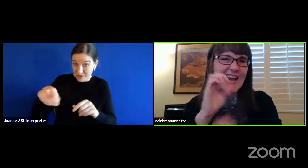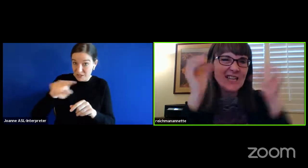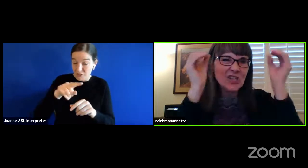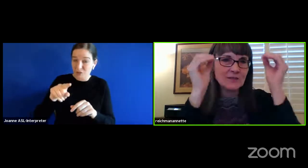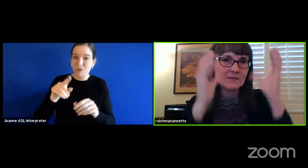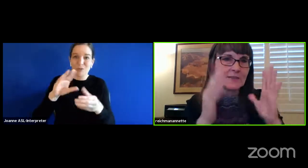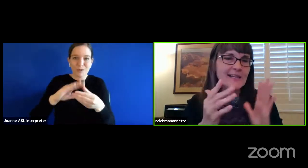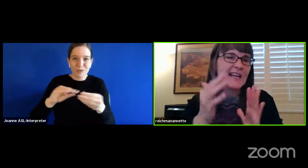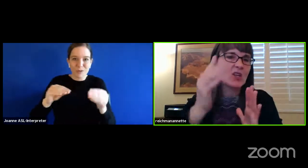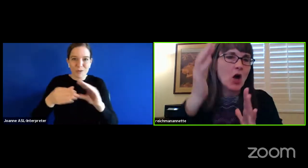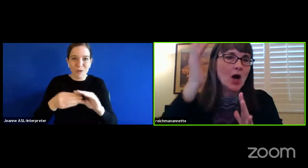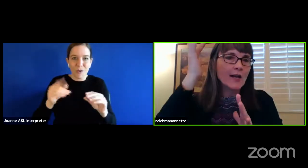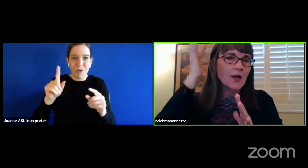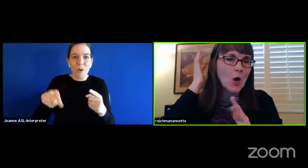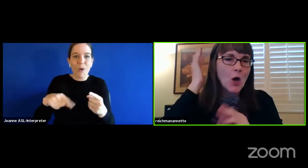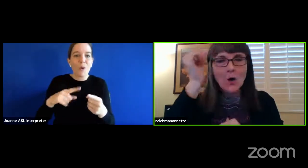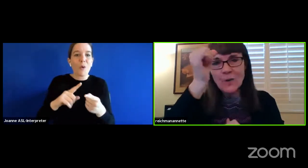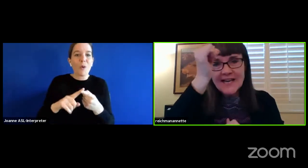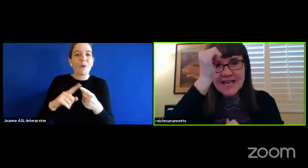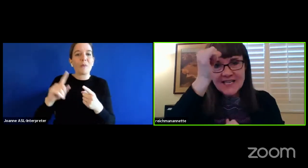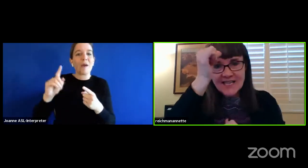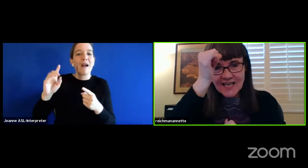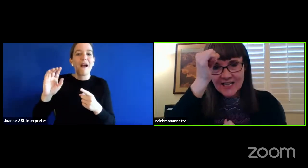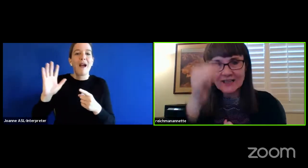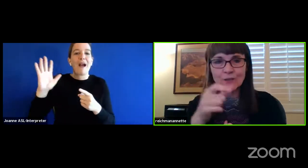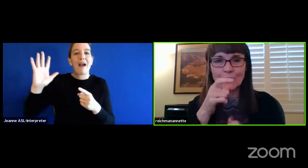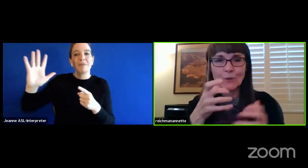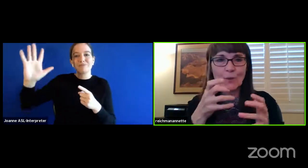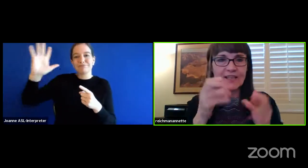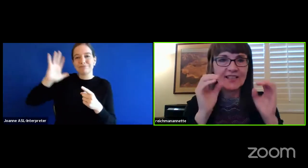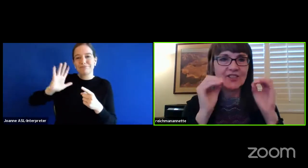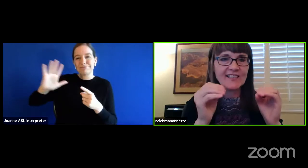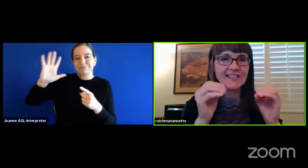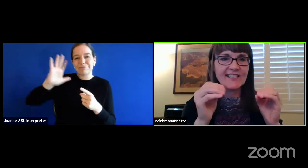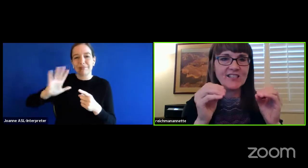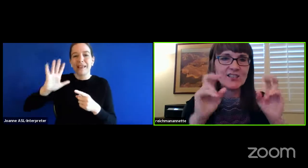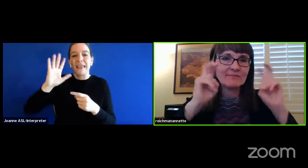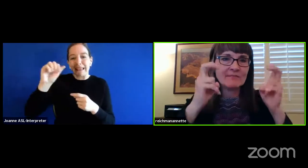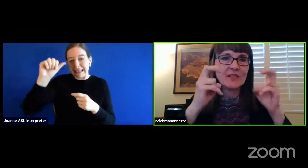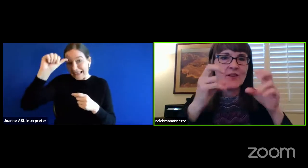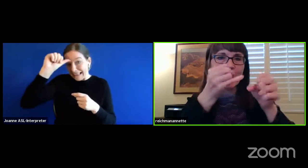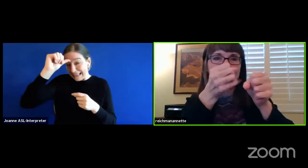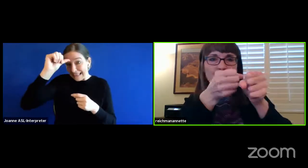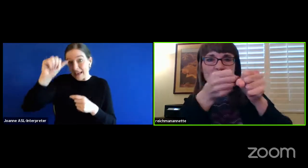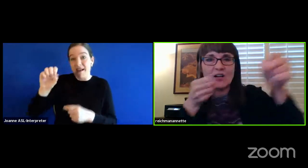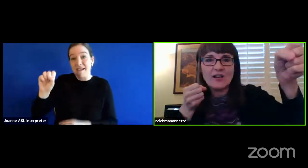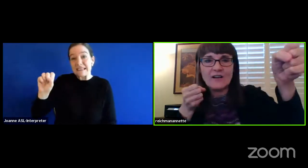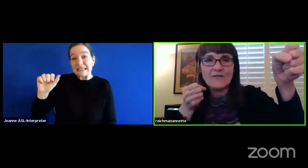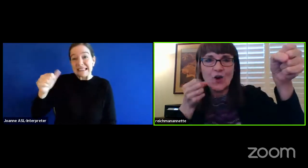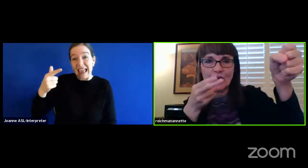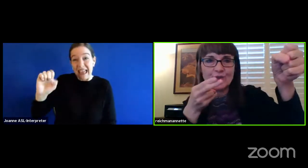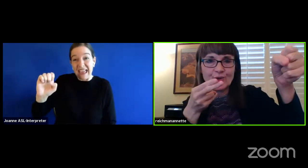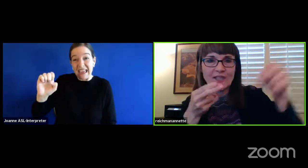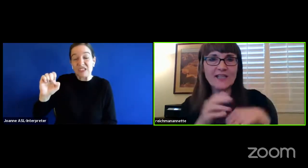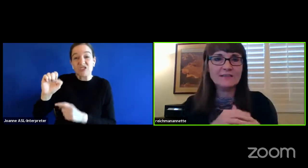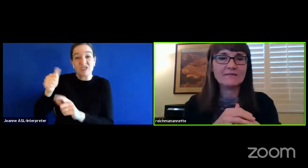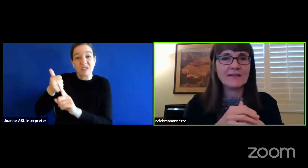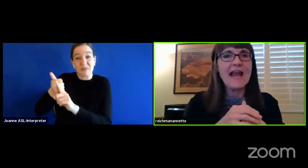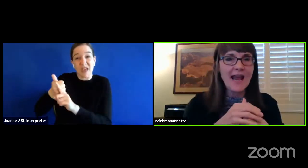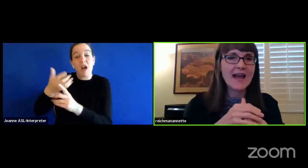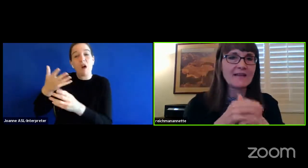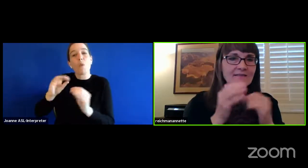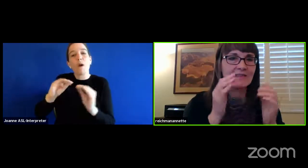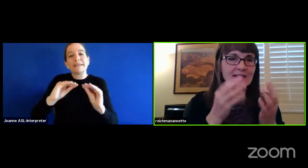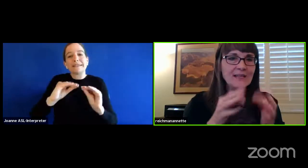sage in long ago, India, who wanted to teach the art of archery